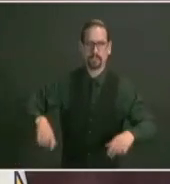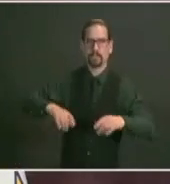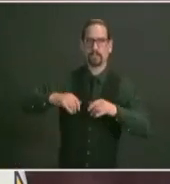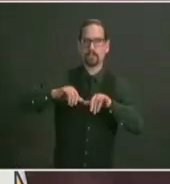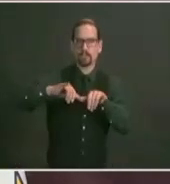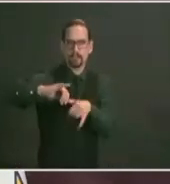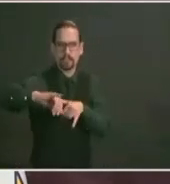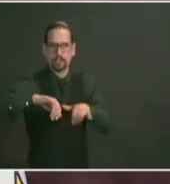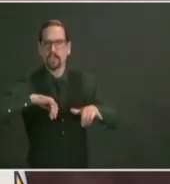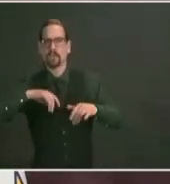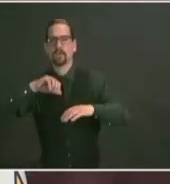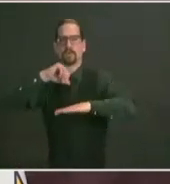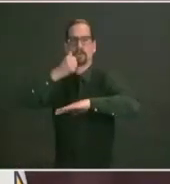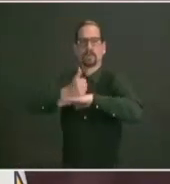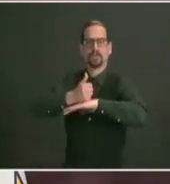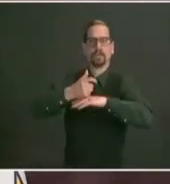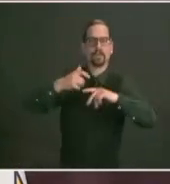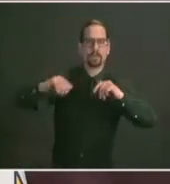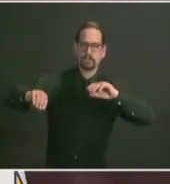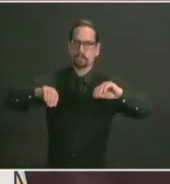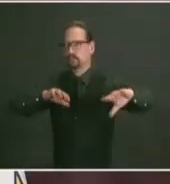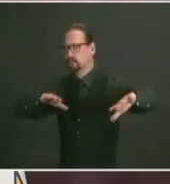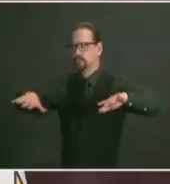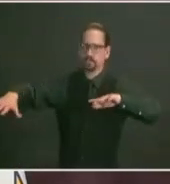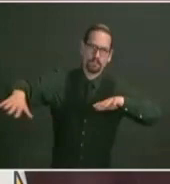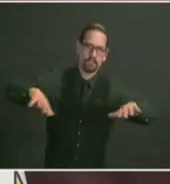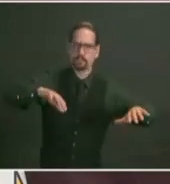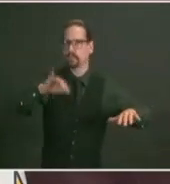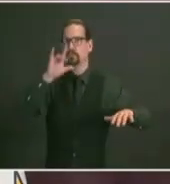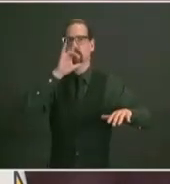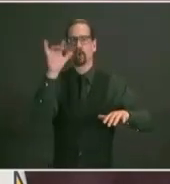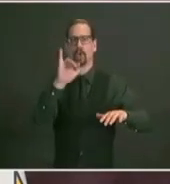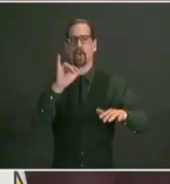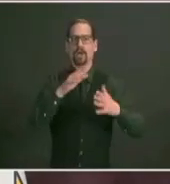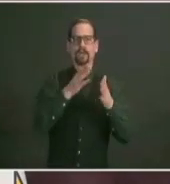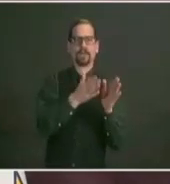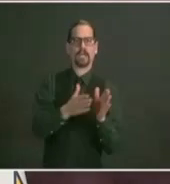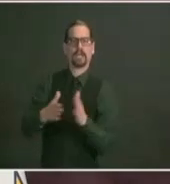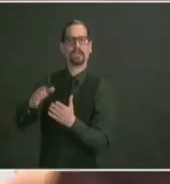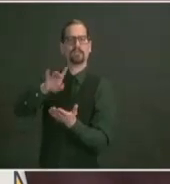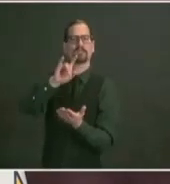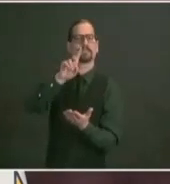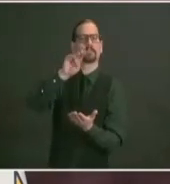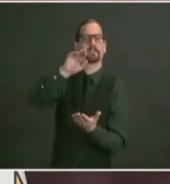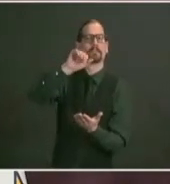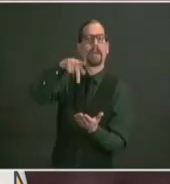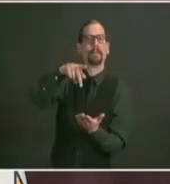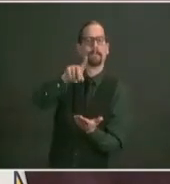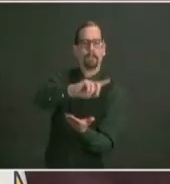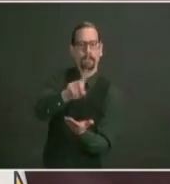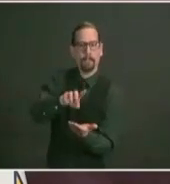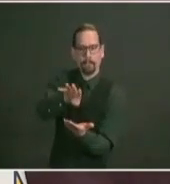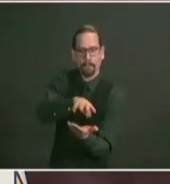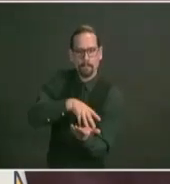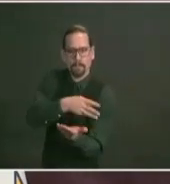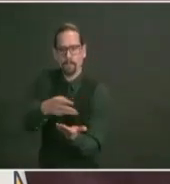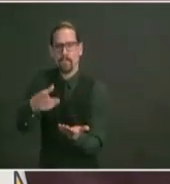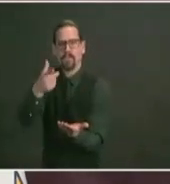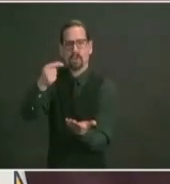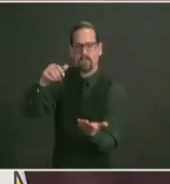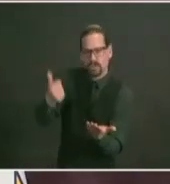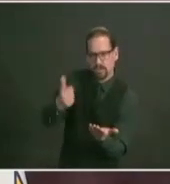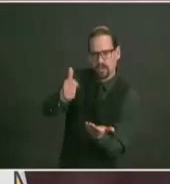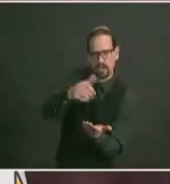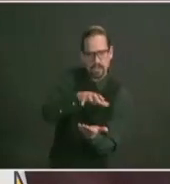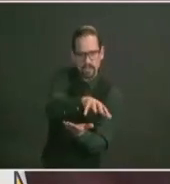contact dbr and i'll say more about how to do so um so that's the big takeaway for now we recognize that